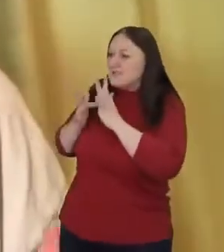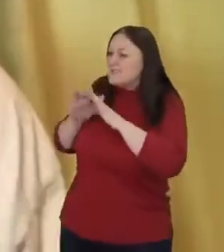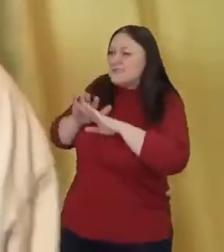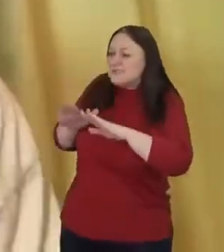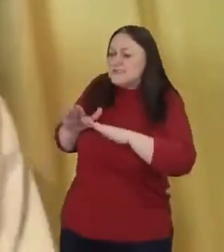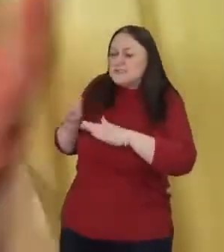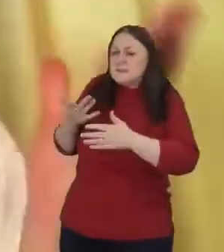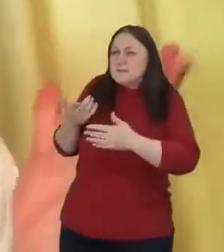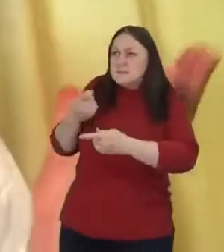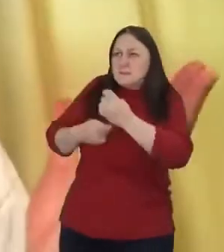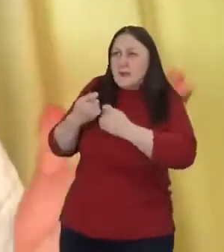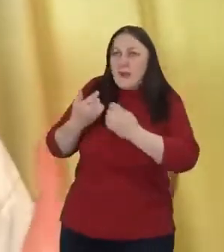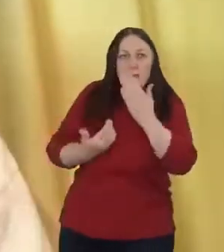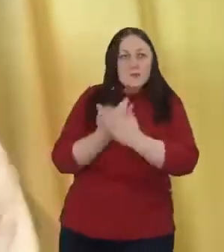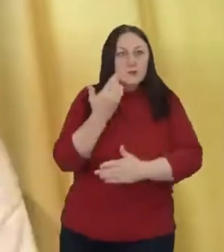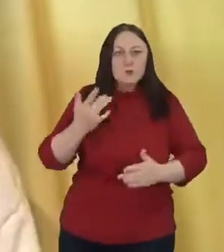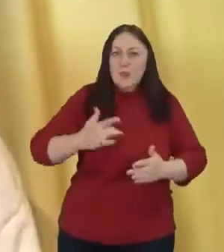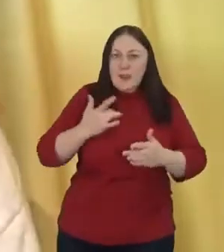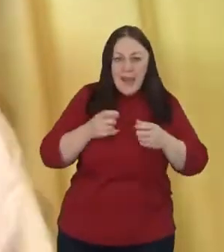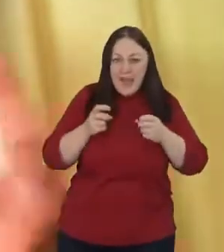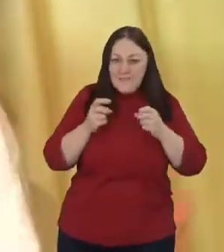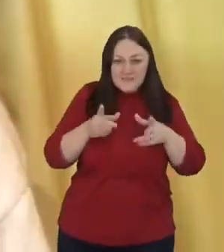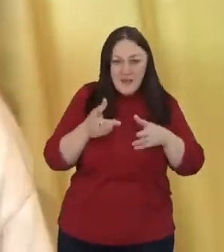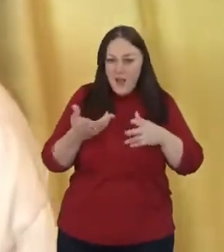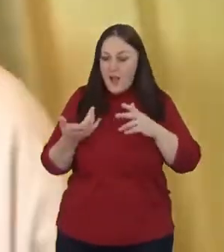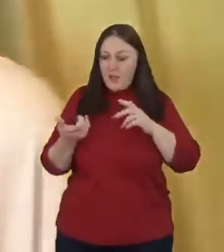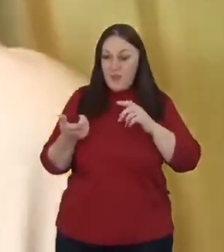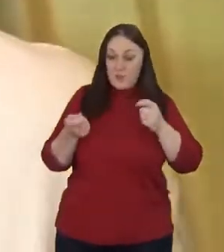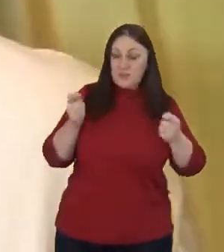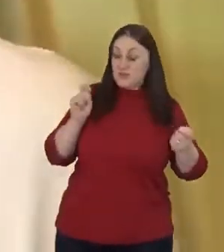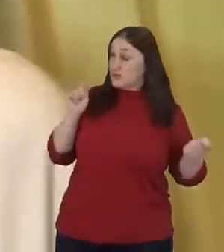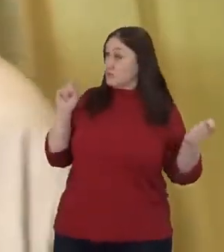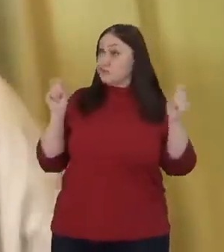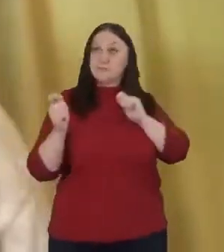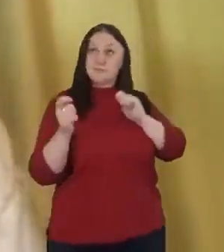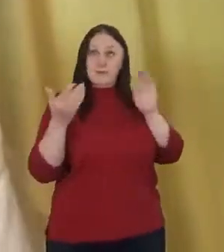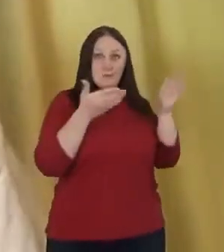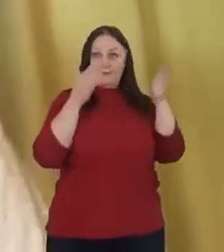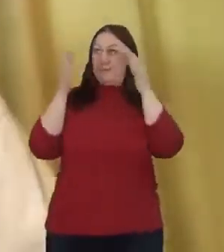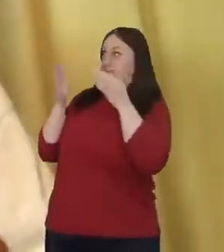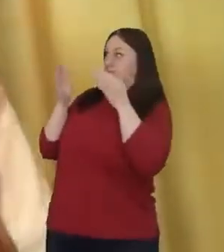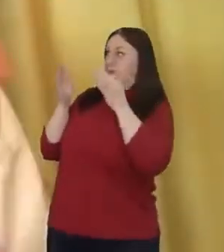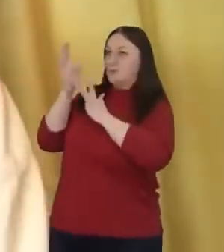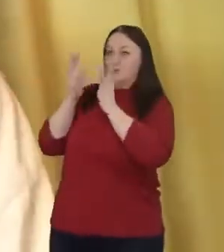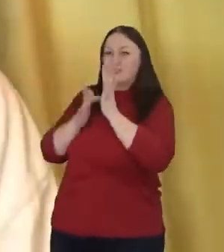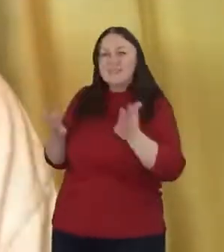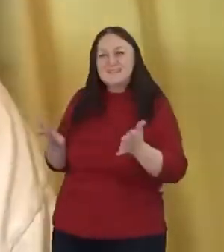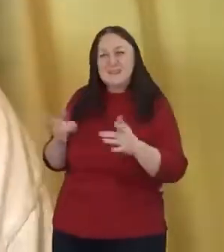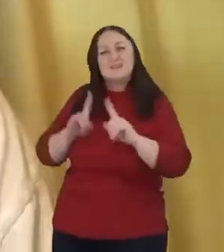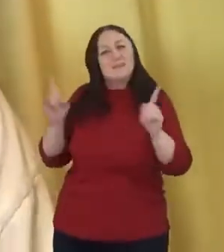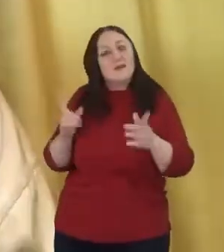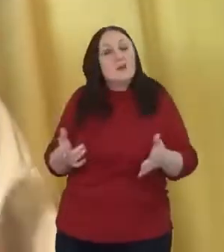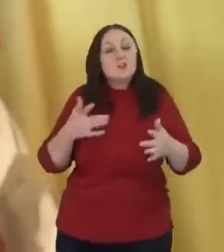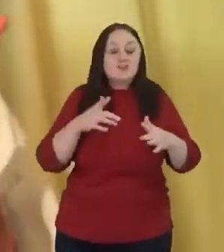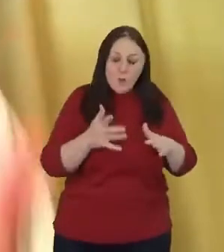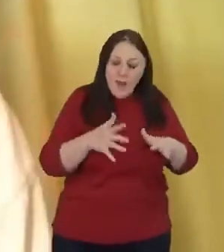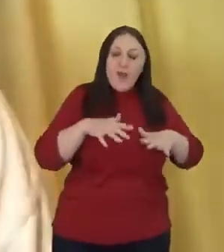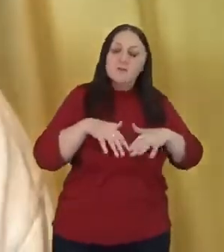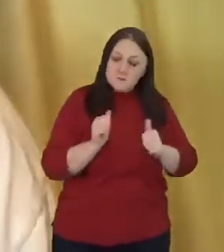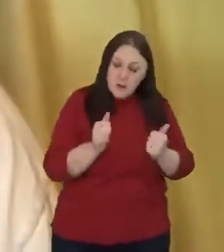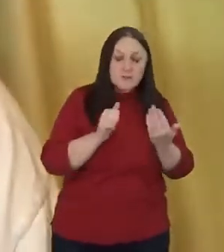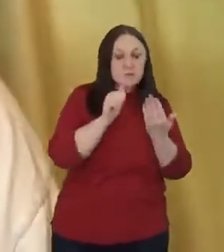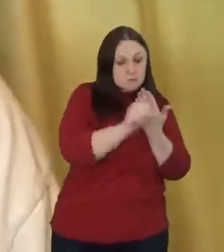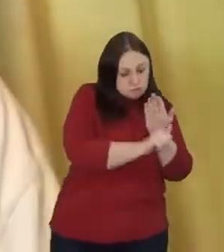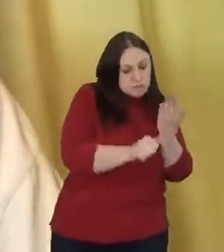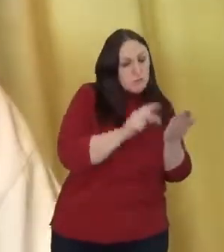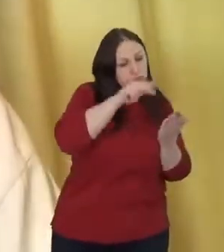lifestyle that was totally reoriented by Jesus. And so what began to happen to me, for me, is I started reading the Sermon on the Mount, started